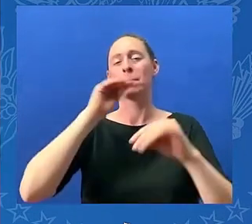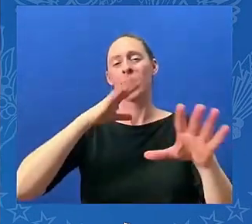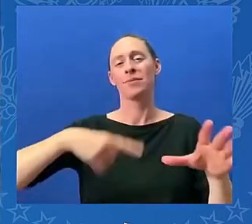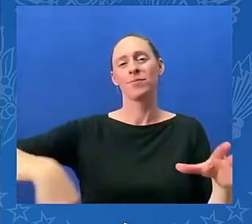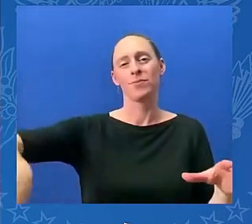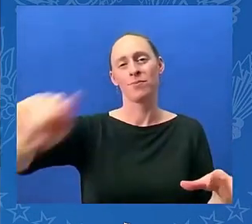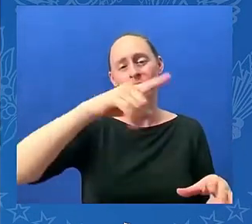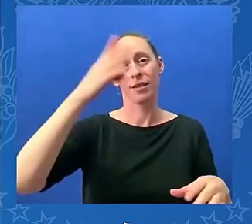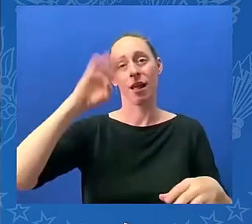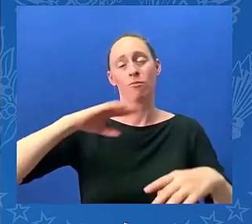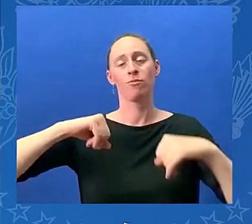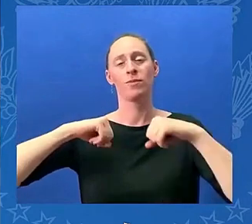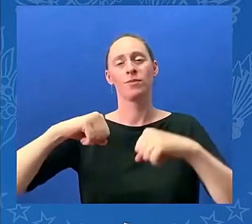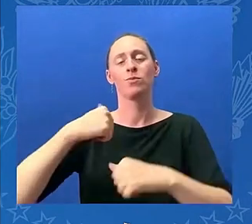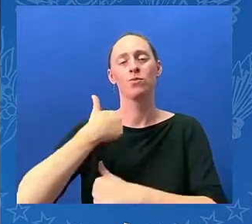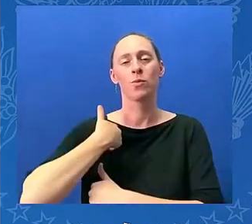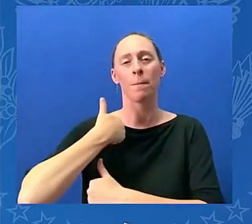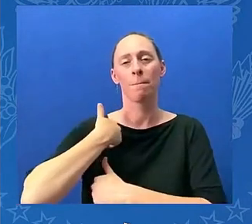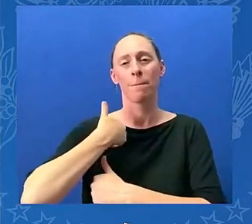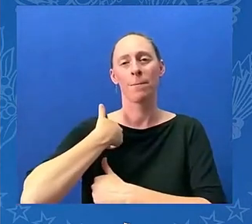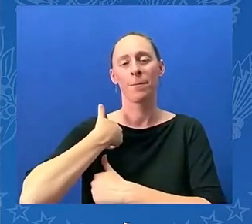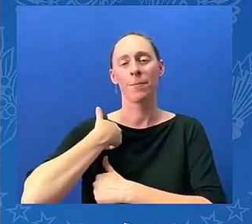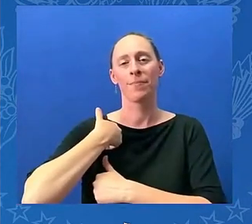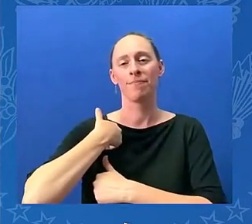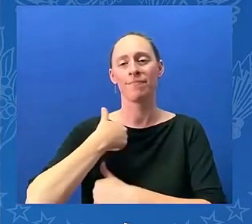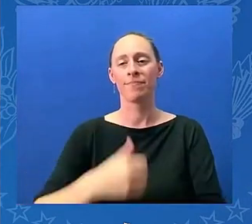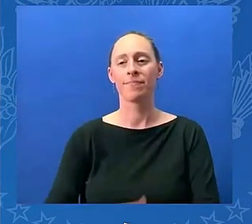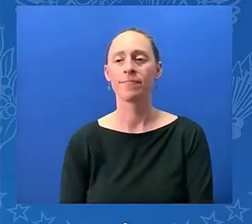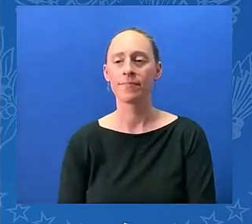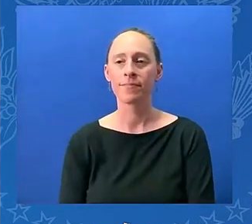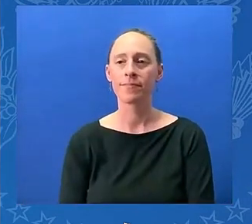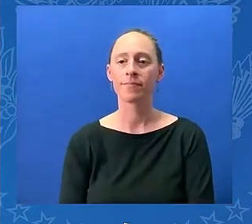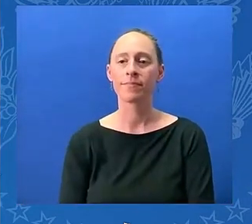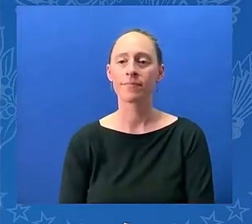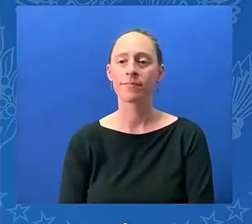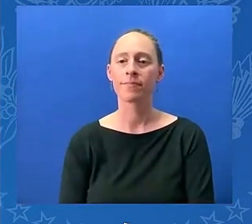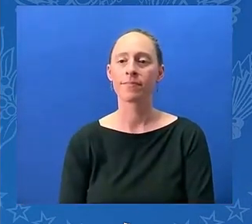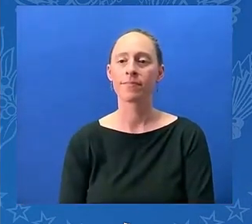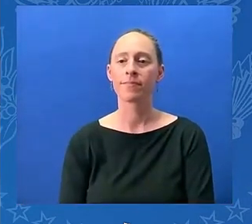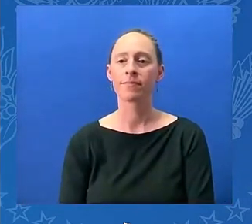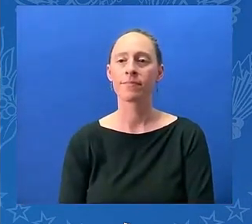spoke to President Trump yesterday, what did you... Mr.